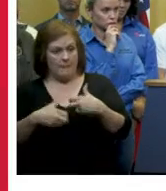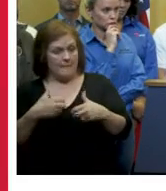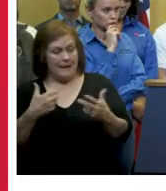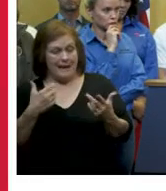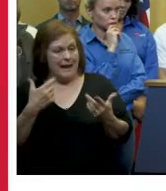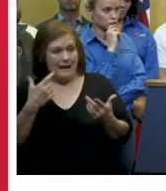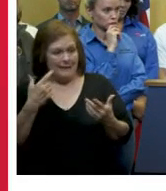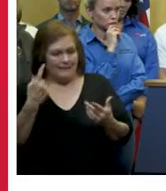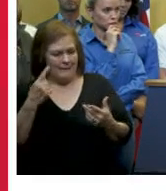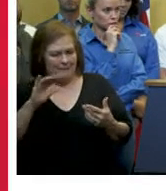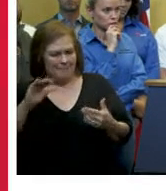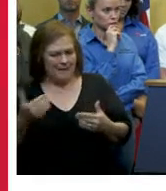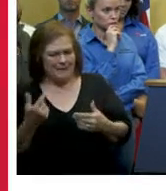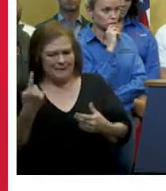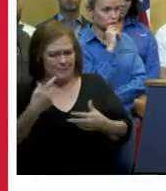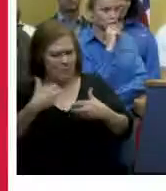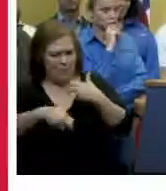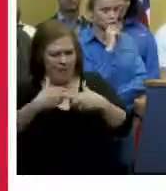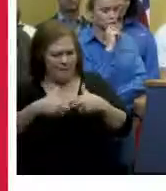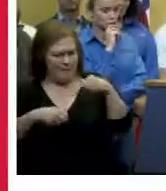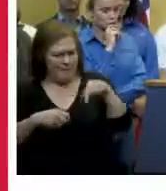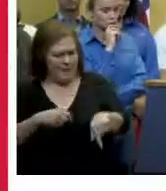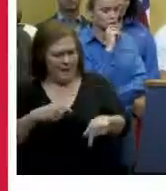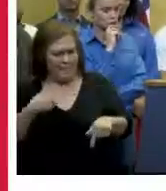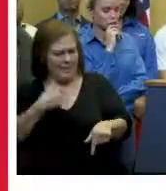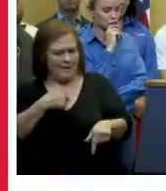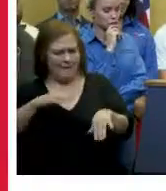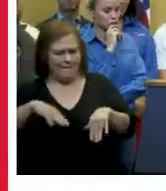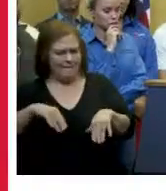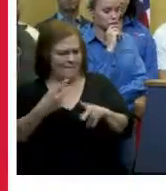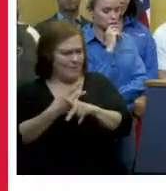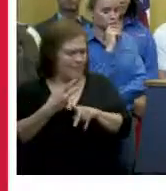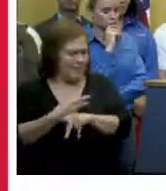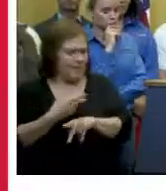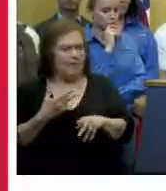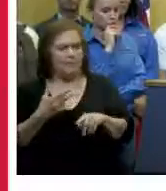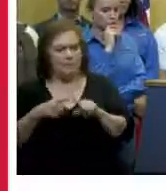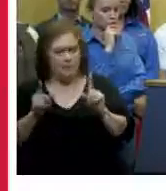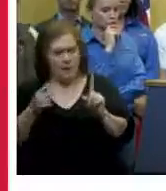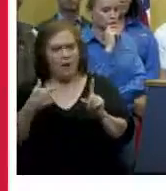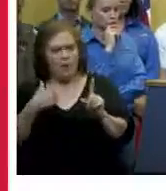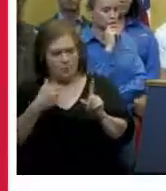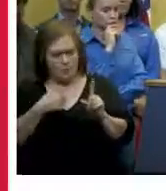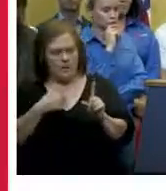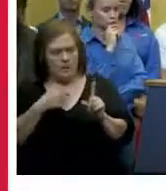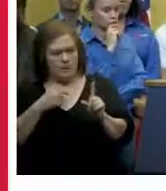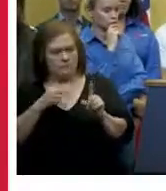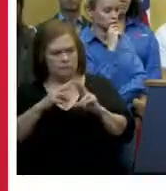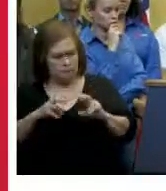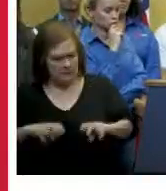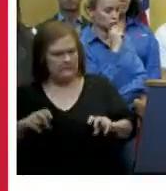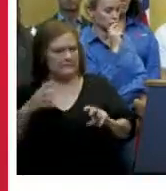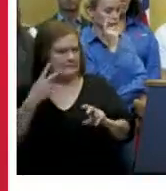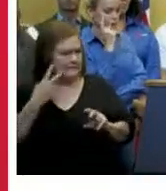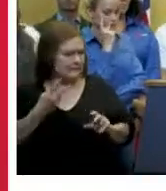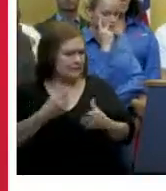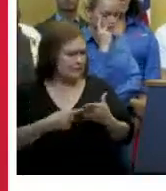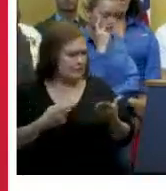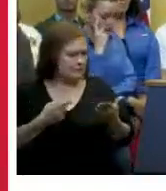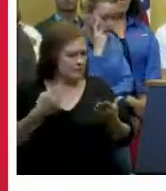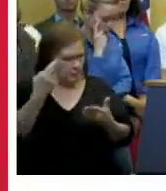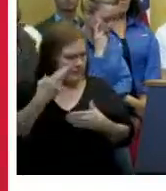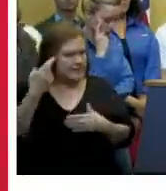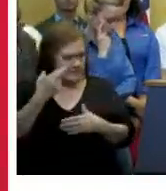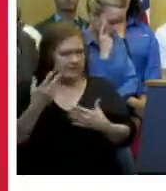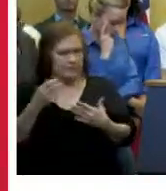a design flaw or whatever we have not really determined the the cause but we're looking into it and as i stated yesterday we're